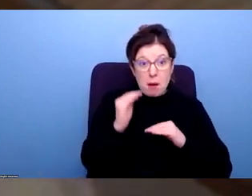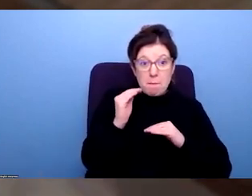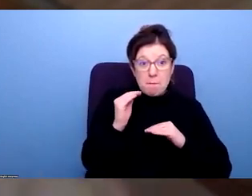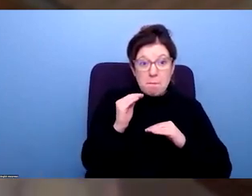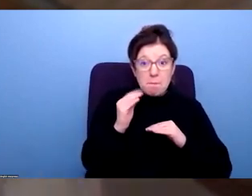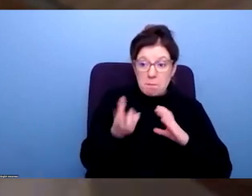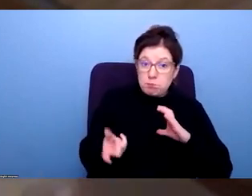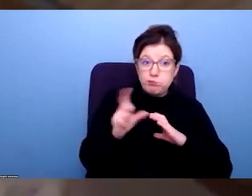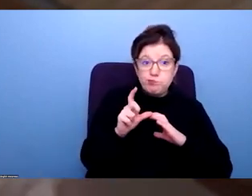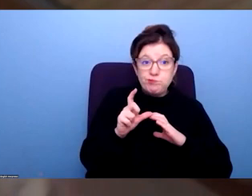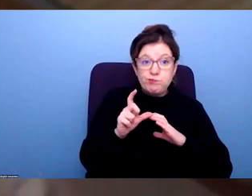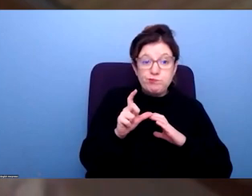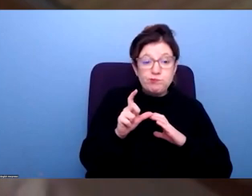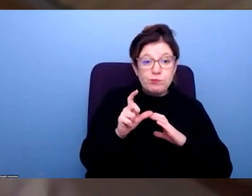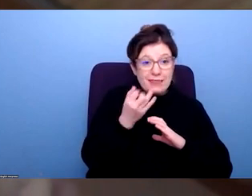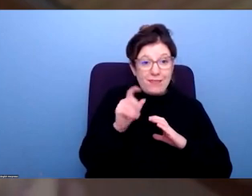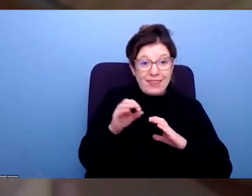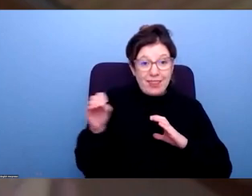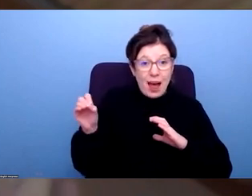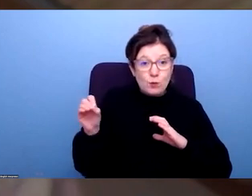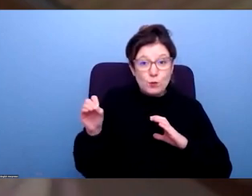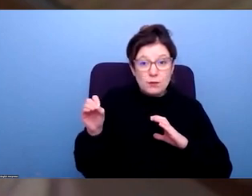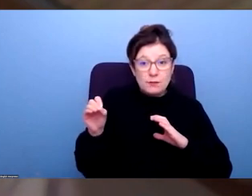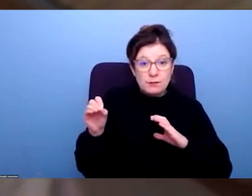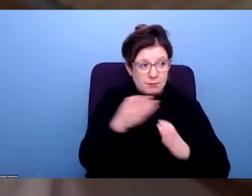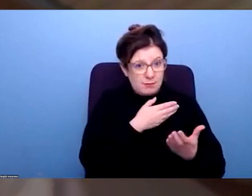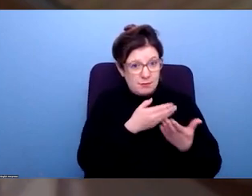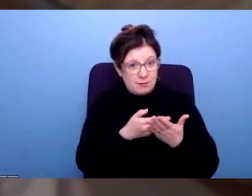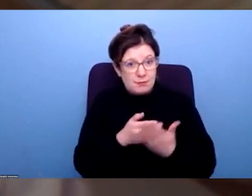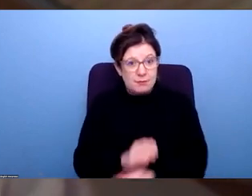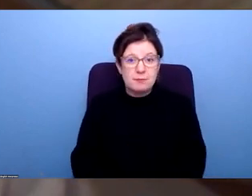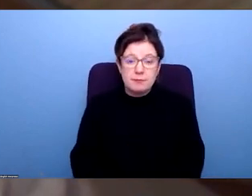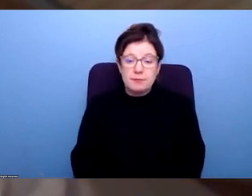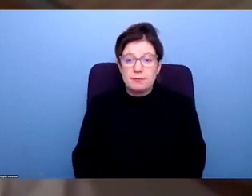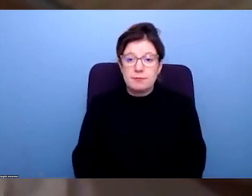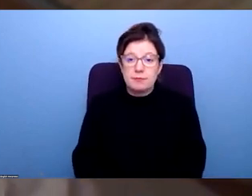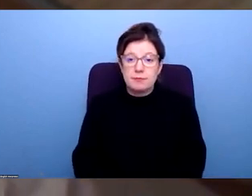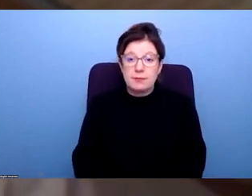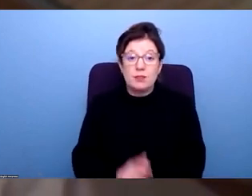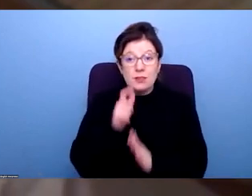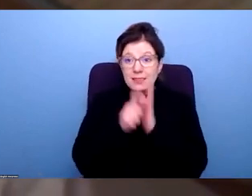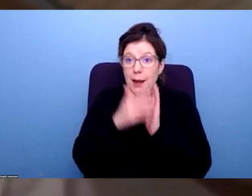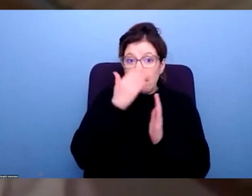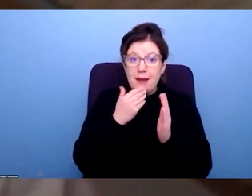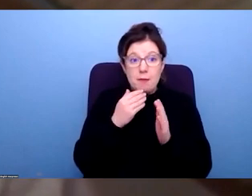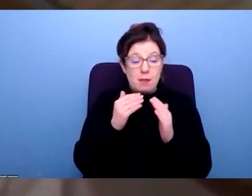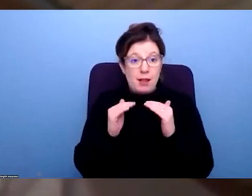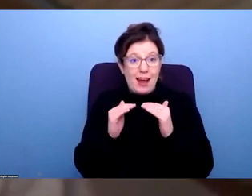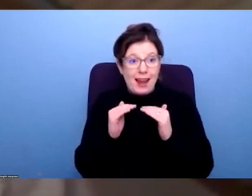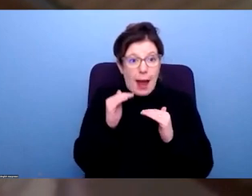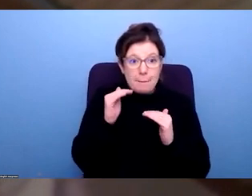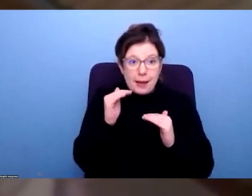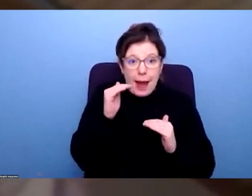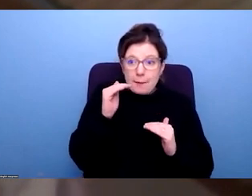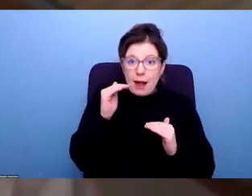third in the last three years. And so this means actually the employment rate gap for disabled people is widening at a time.